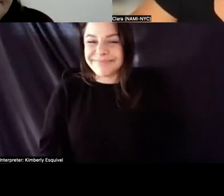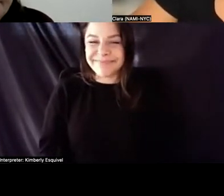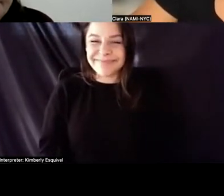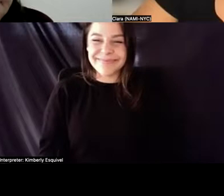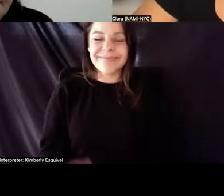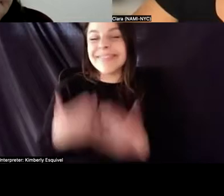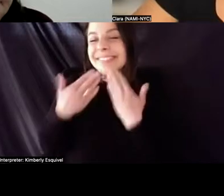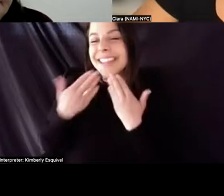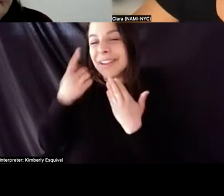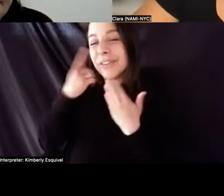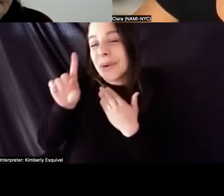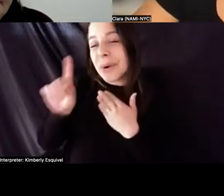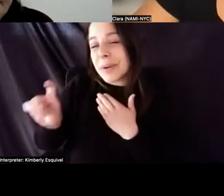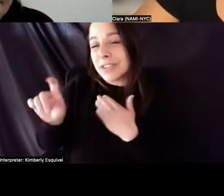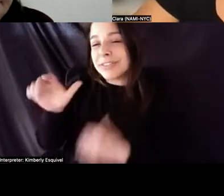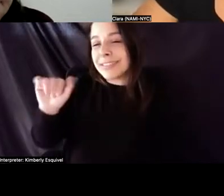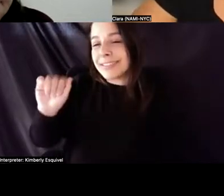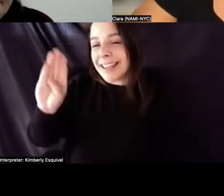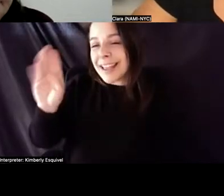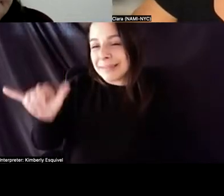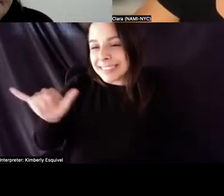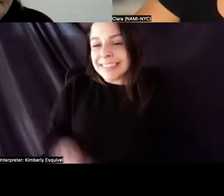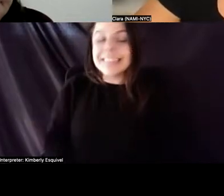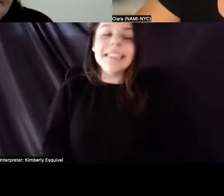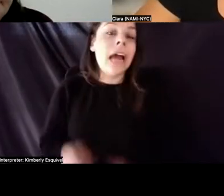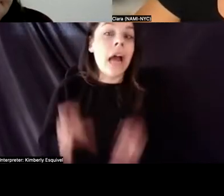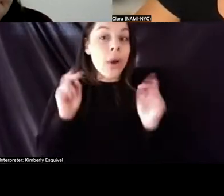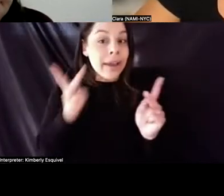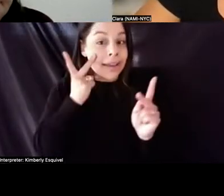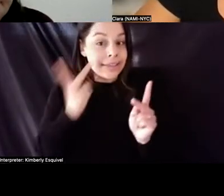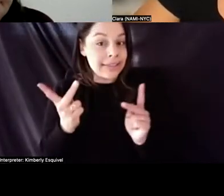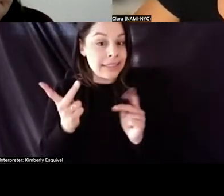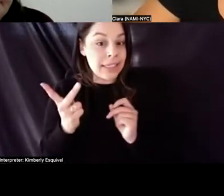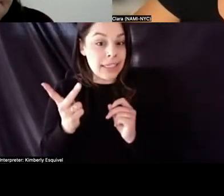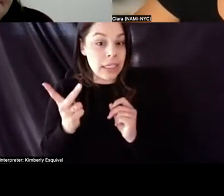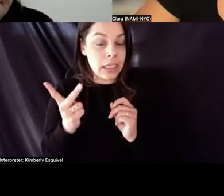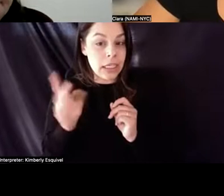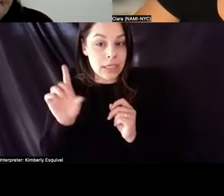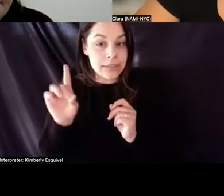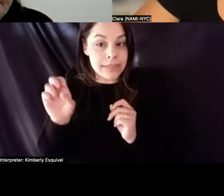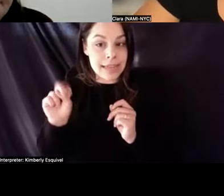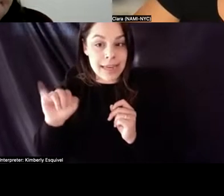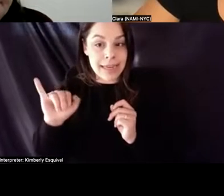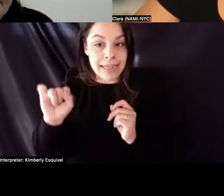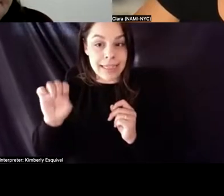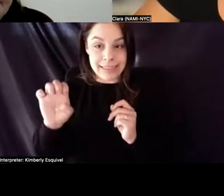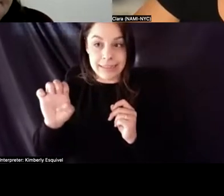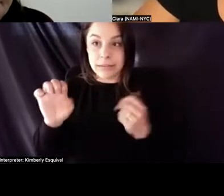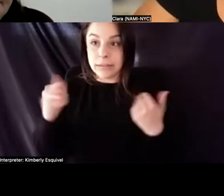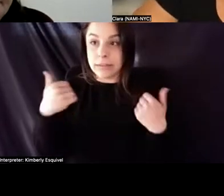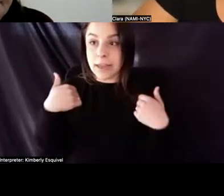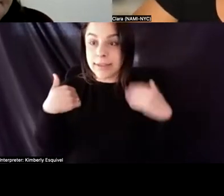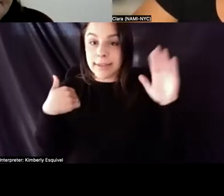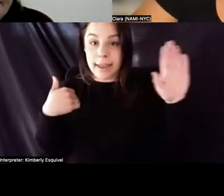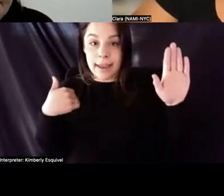Thanks for your question, Abby. Um, okay. see, uh, Denise also has a hand raised